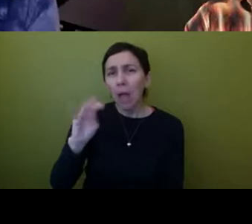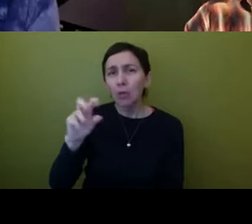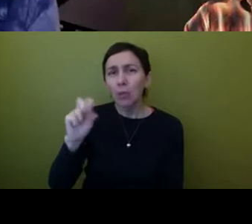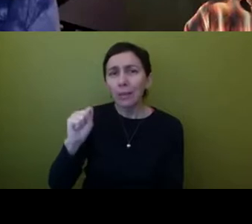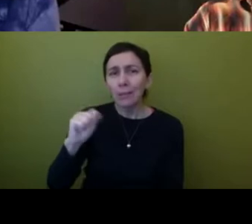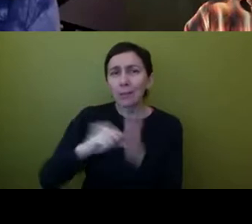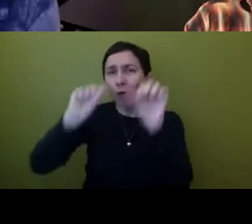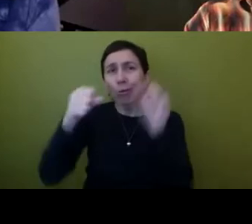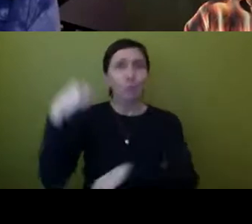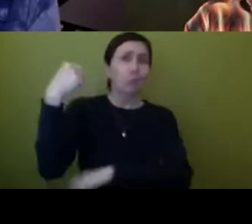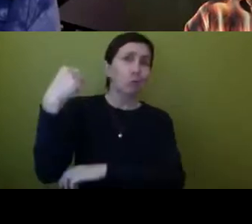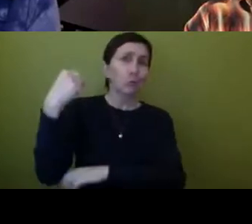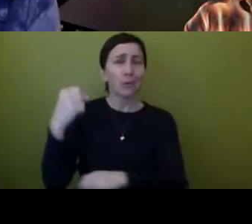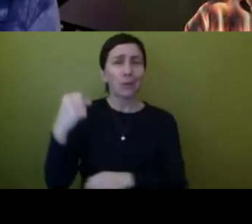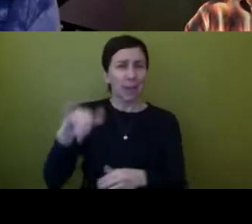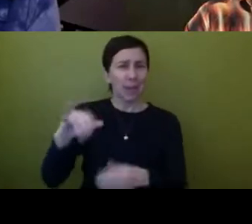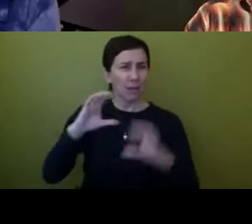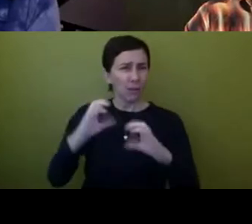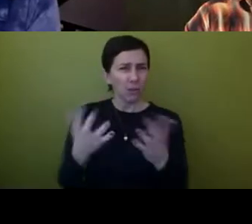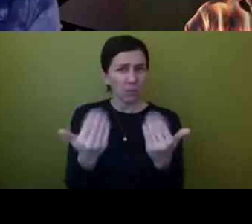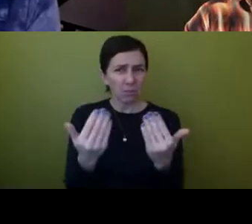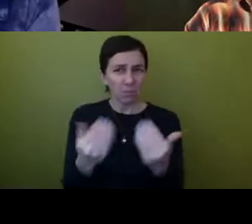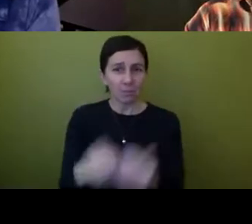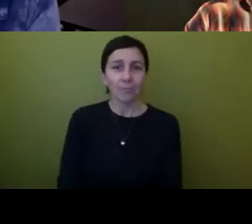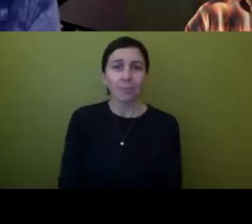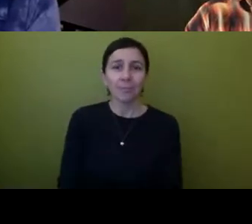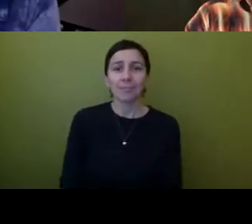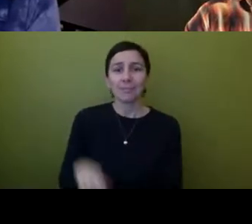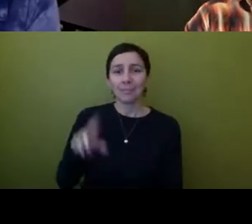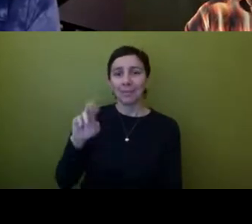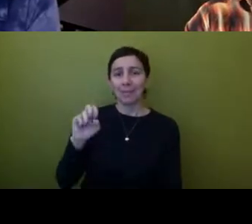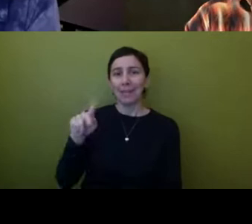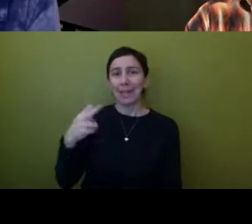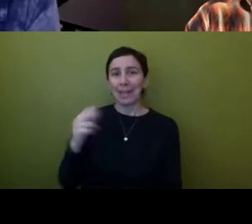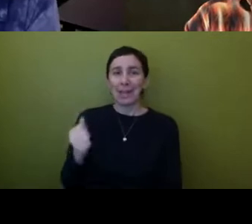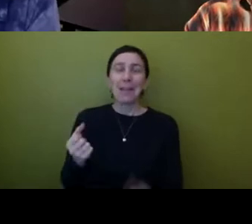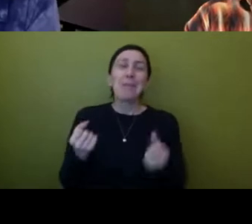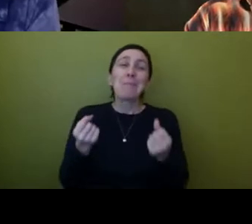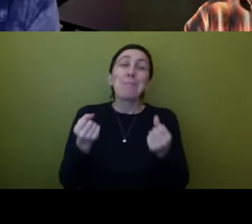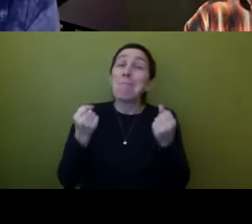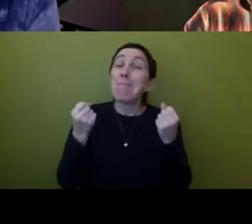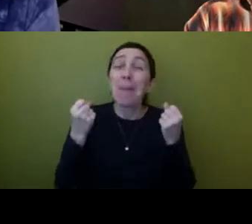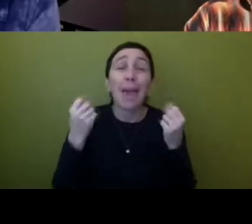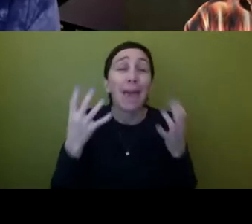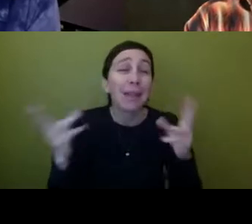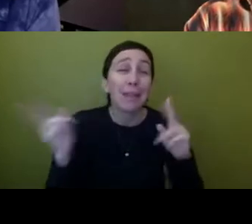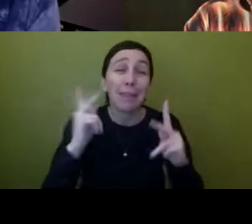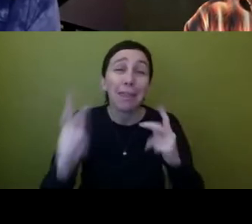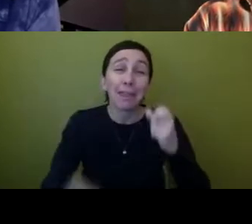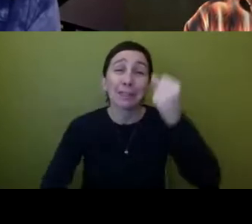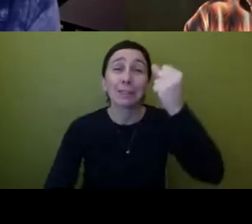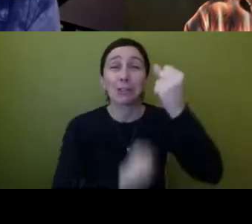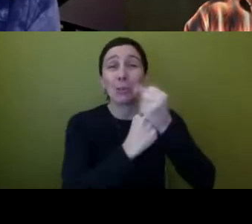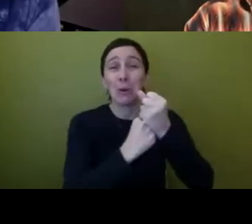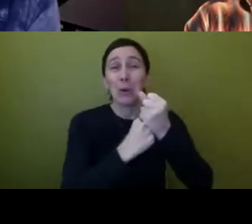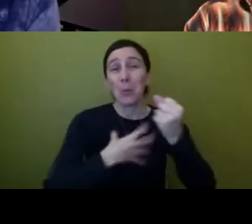rica go ahead i mean we can make a list of things that affirm whiteness you know like many many things